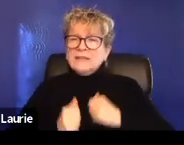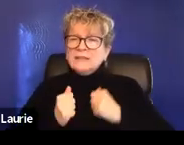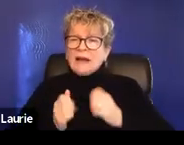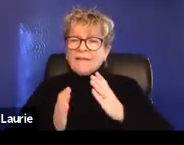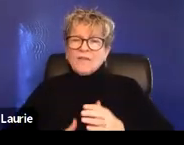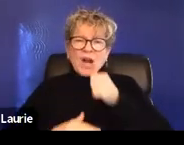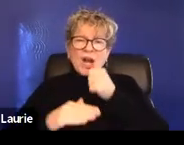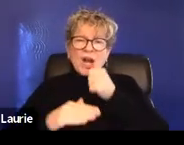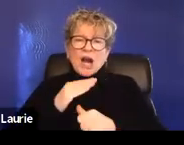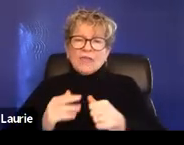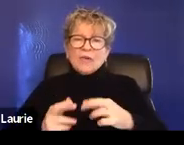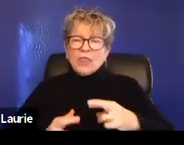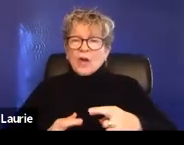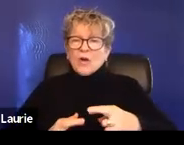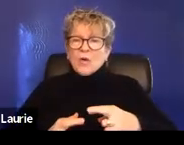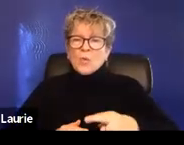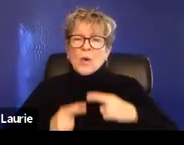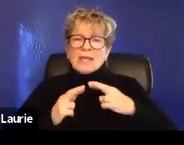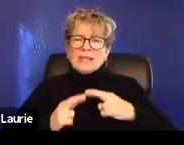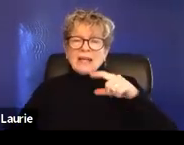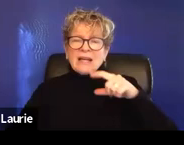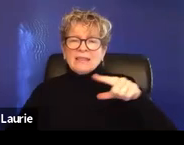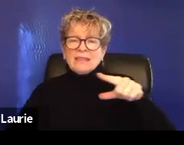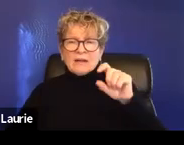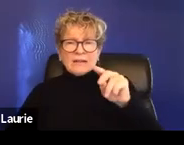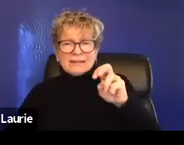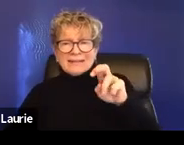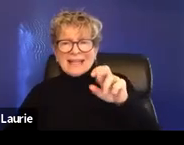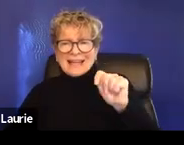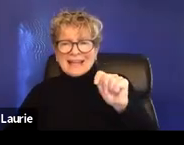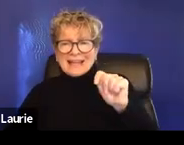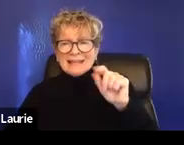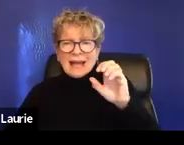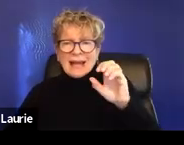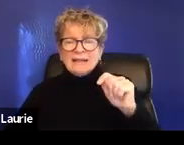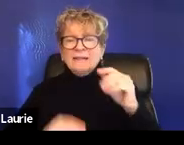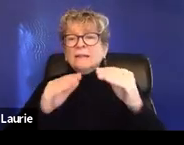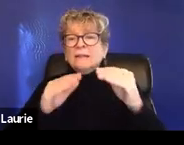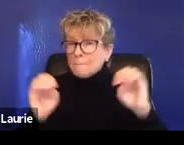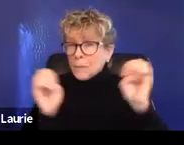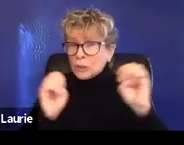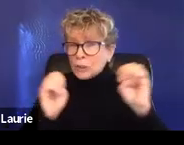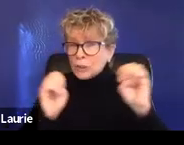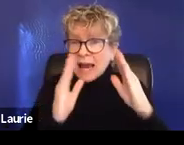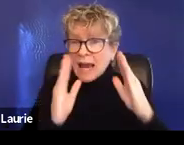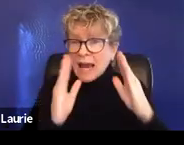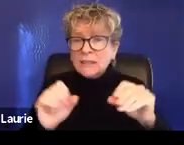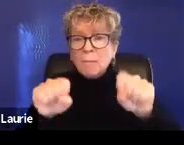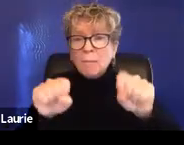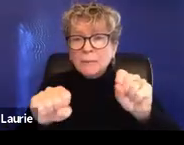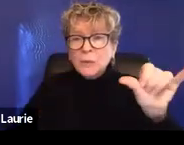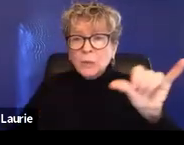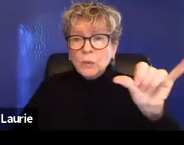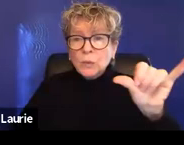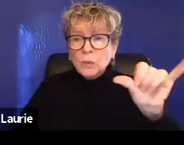landlord tenant act. Um, obviously emergency housing is an issue to explore. Um, just because a